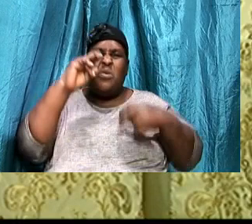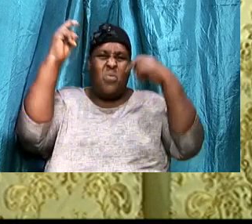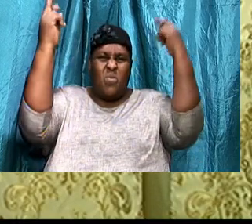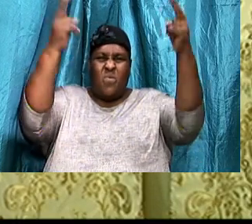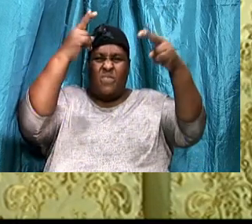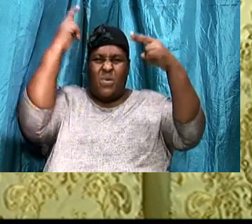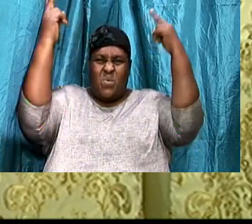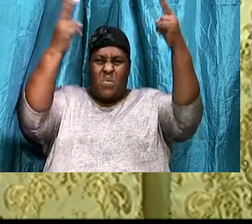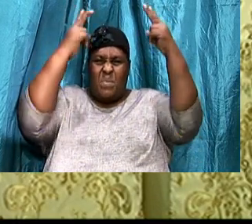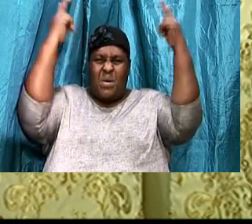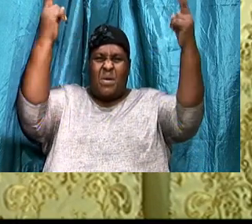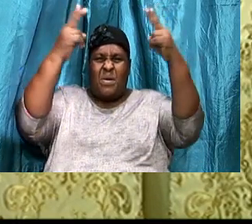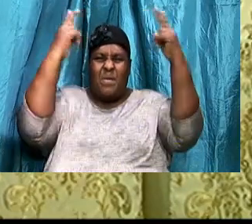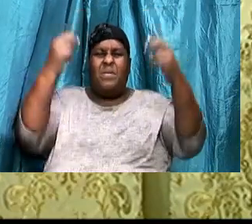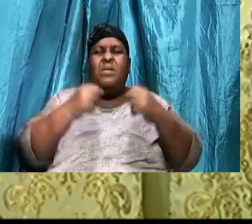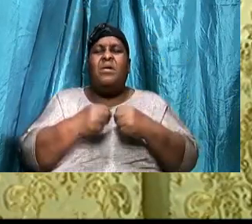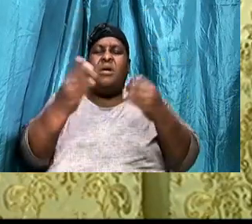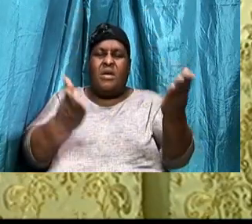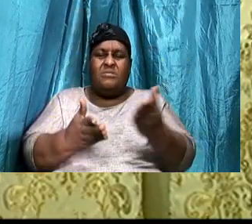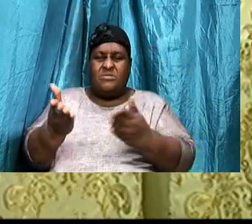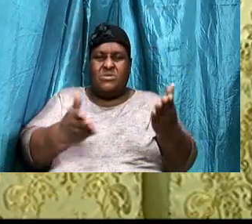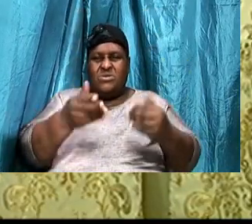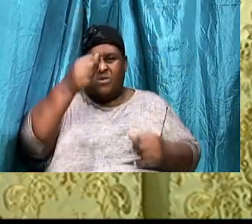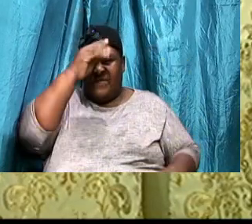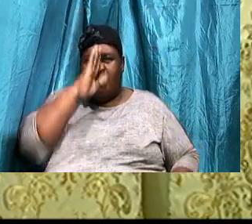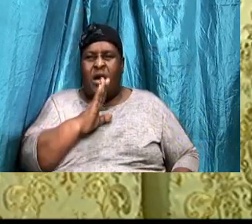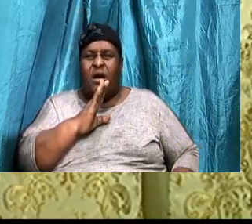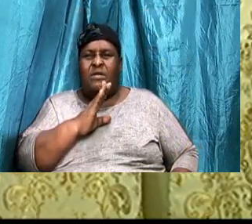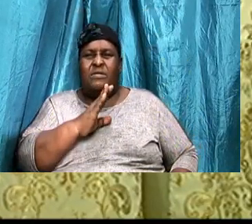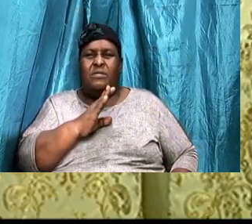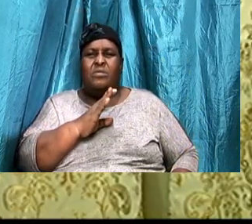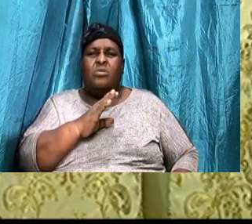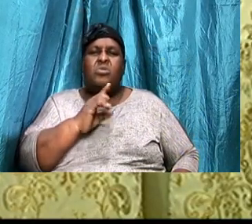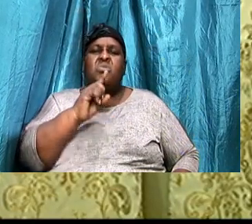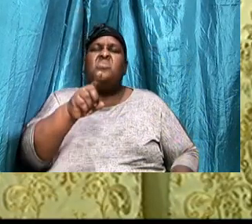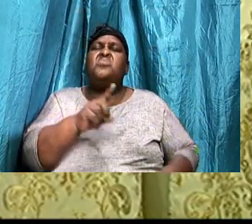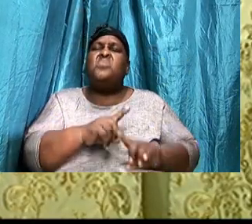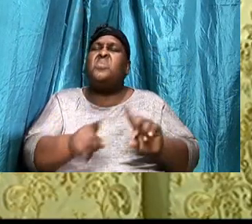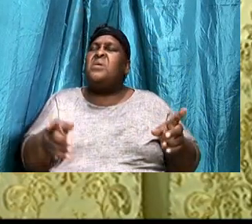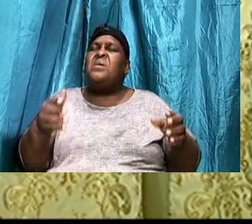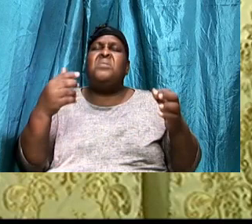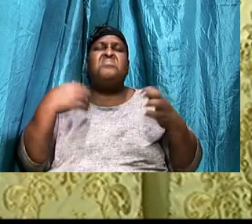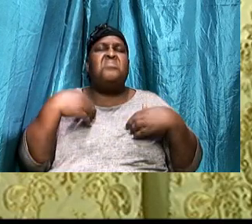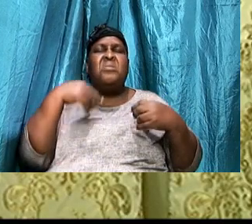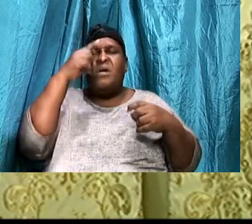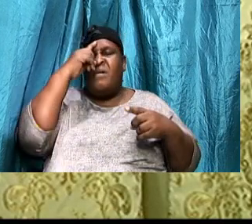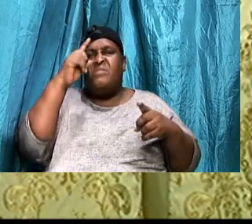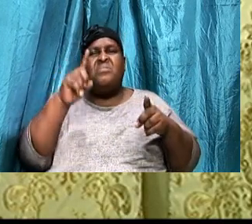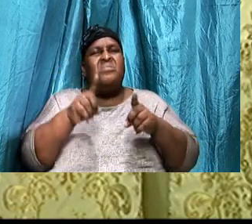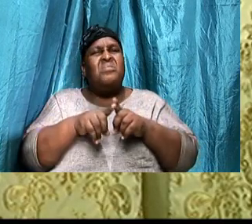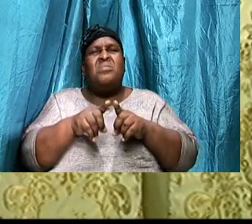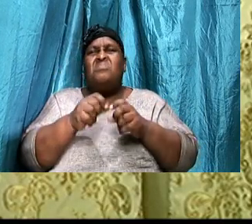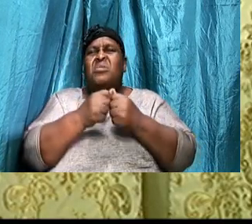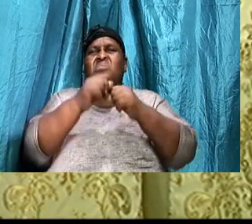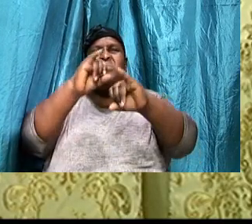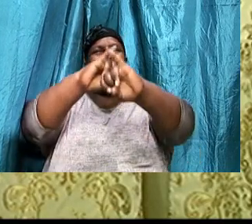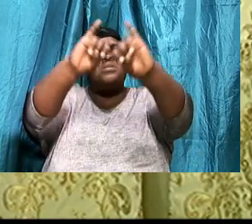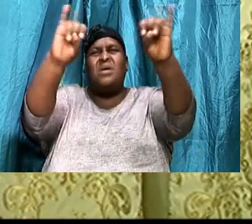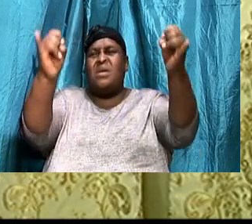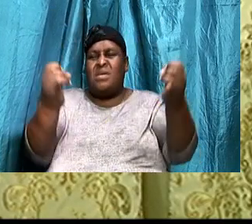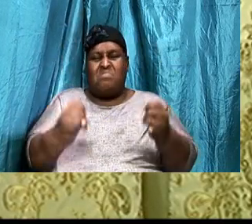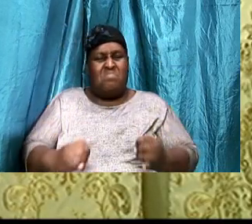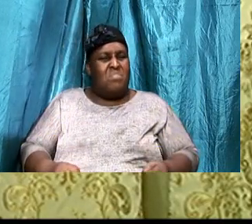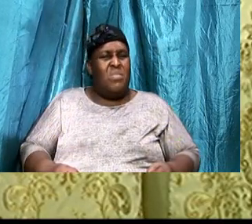you, And serve the Lord, You cannot have an agreement, With Baal, You cannot have an